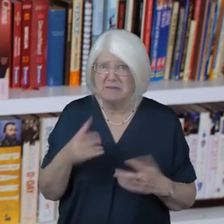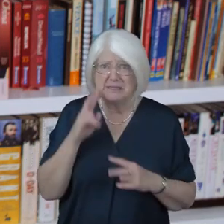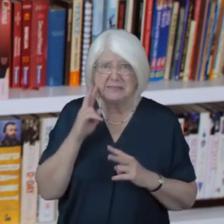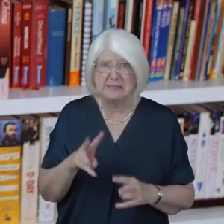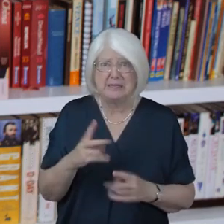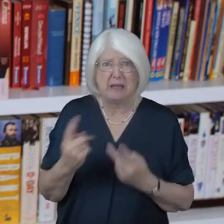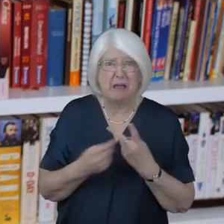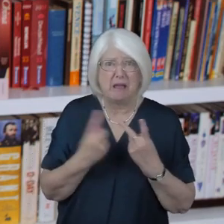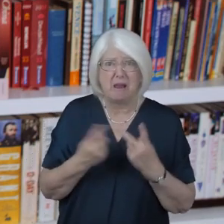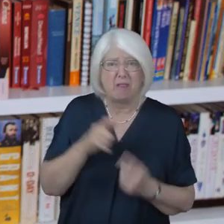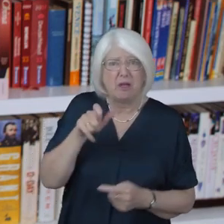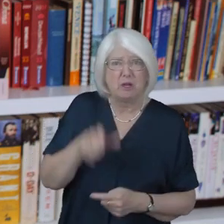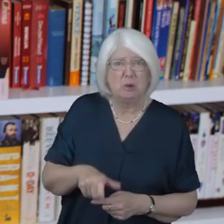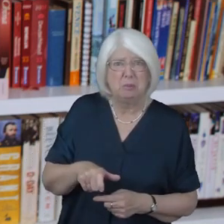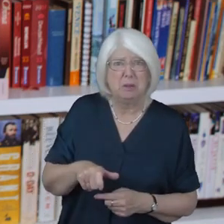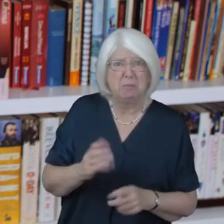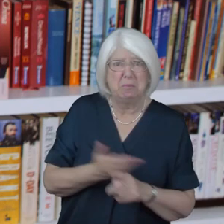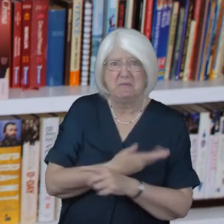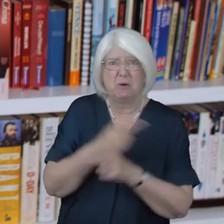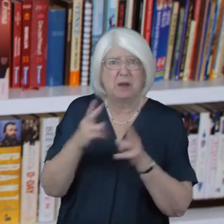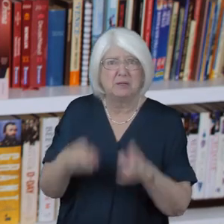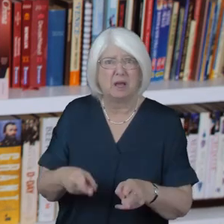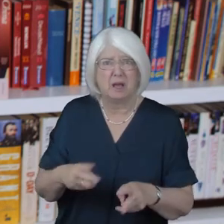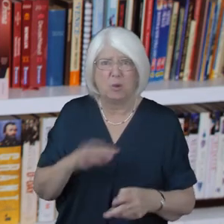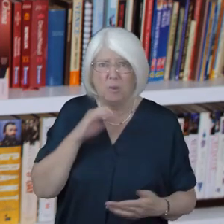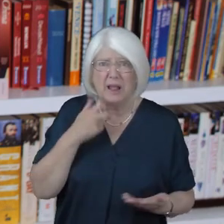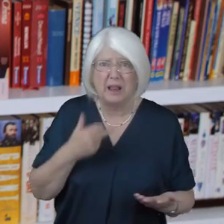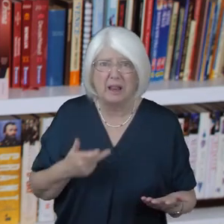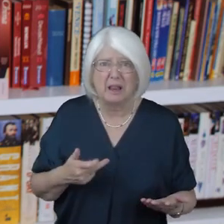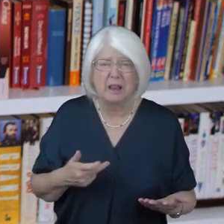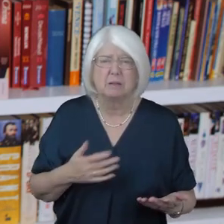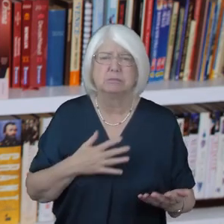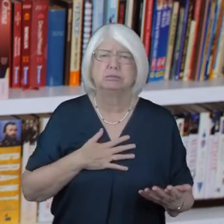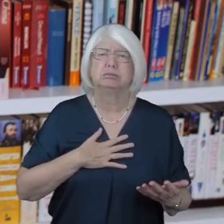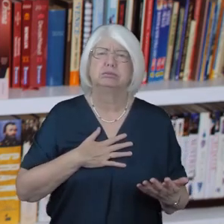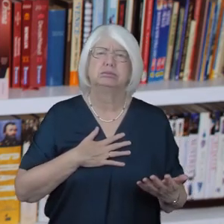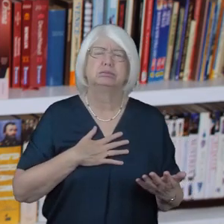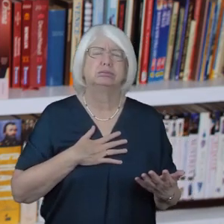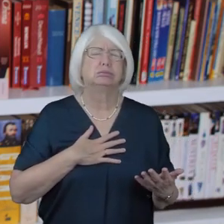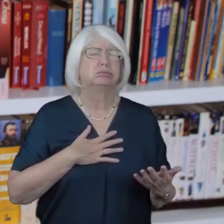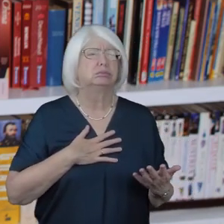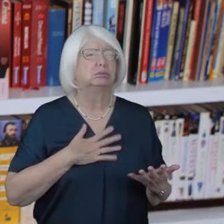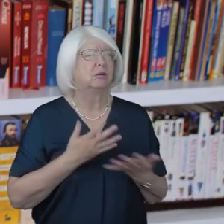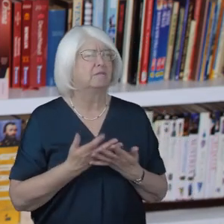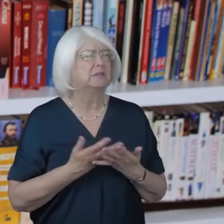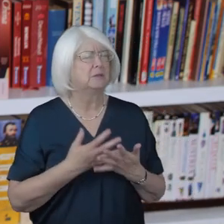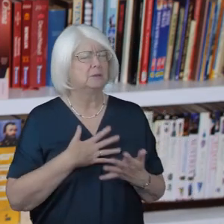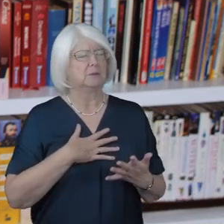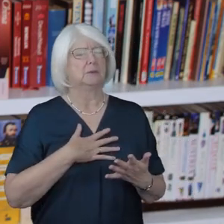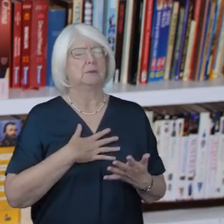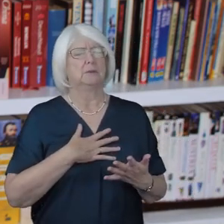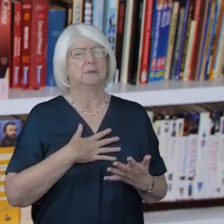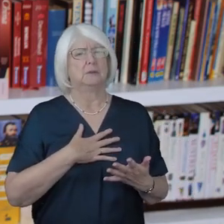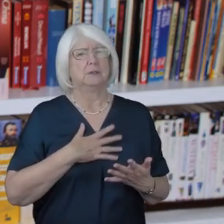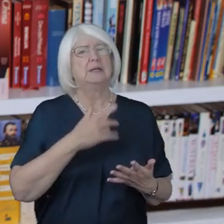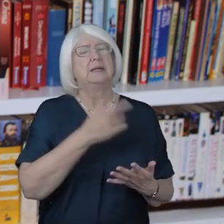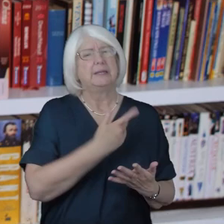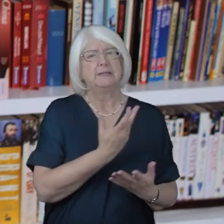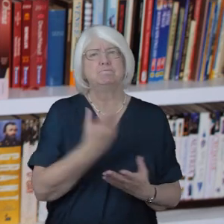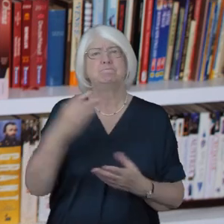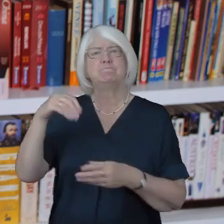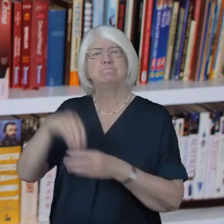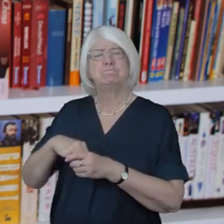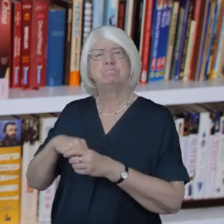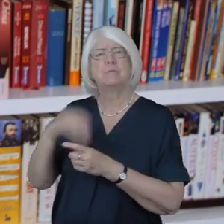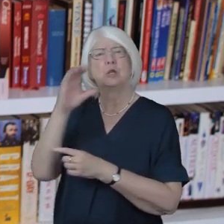being again before I die this conversation had a profound effect on him and he had joined one of our zoom